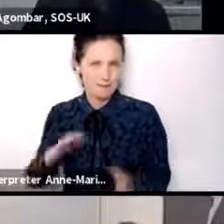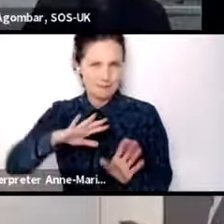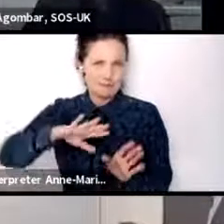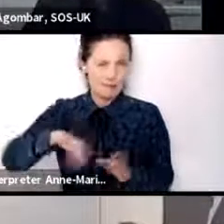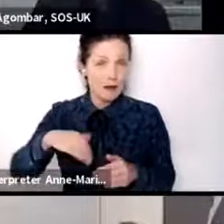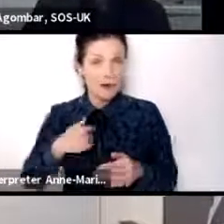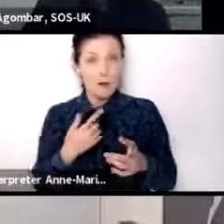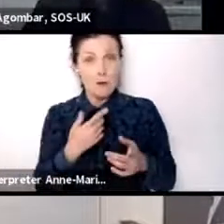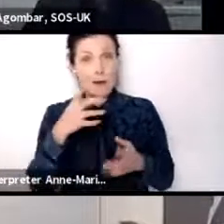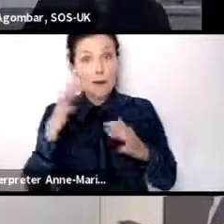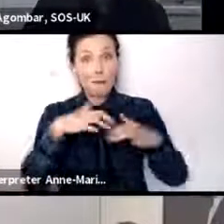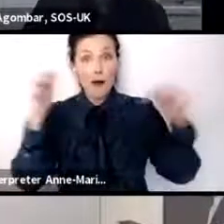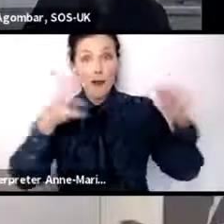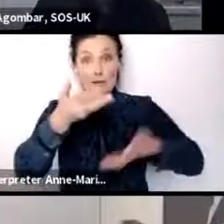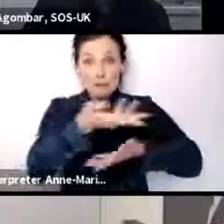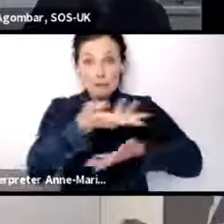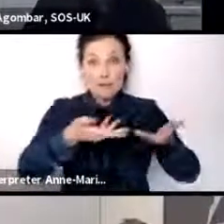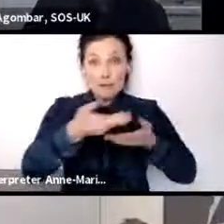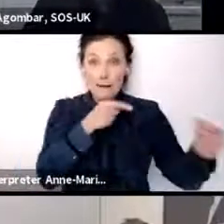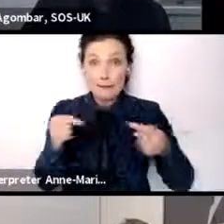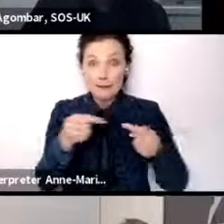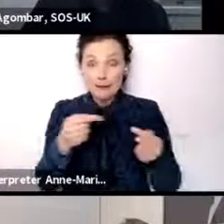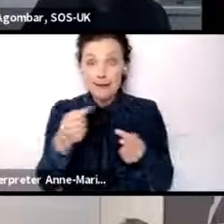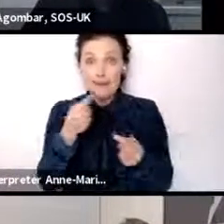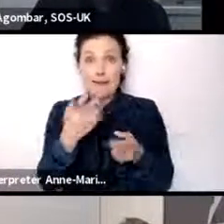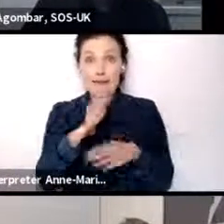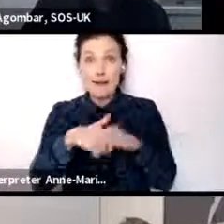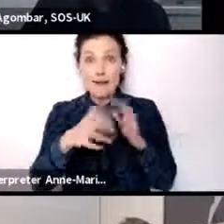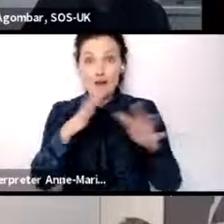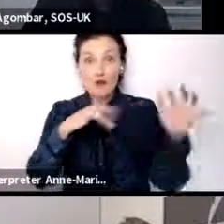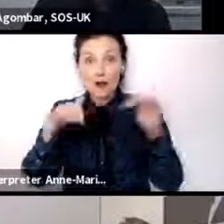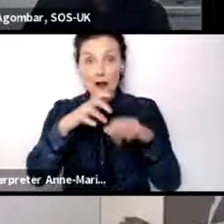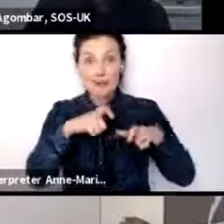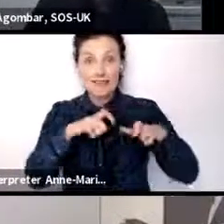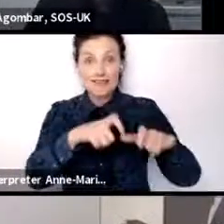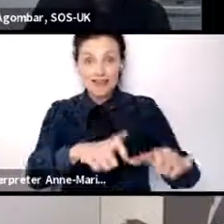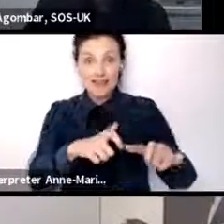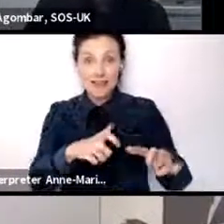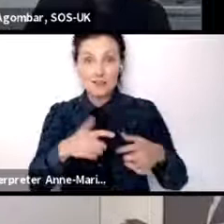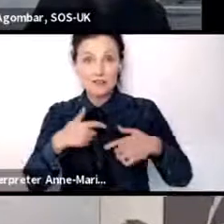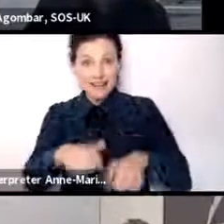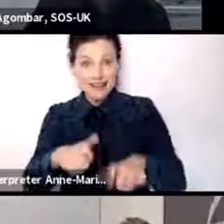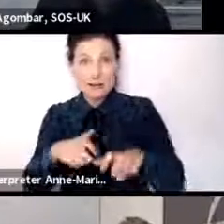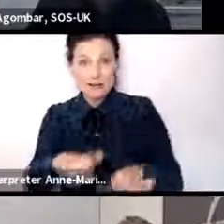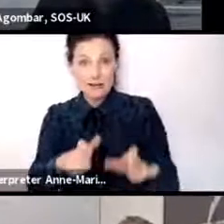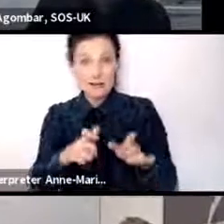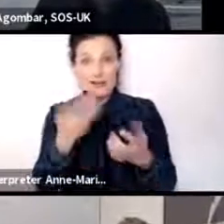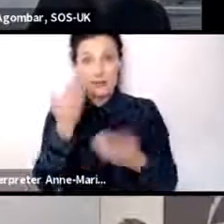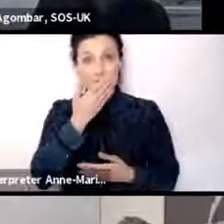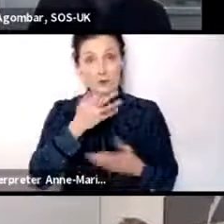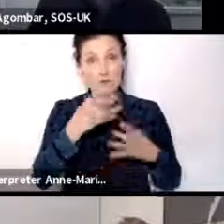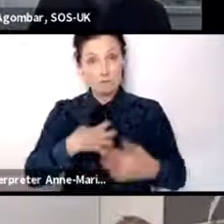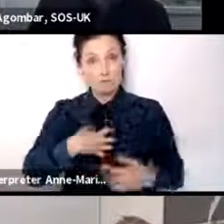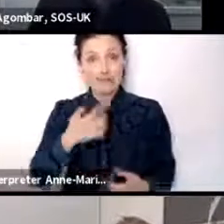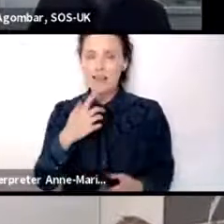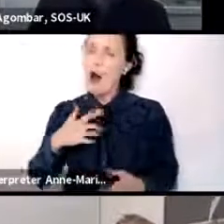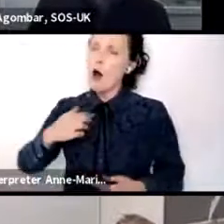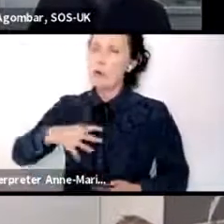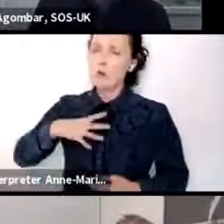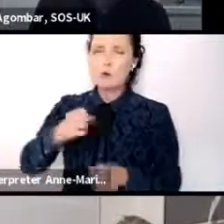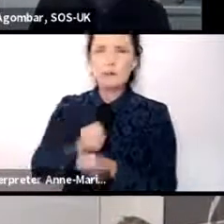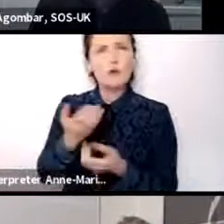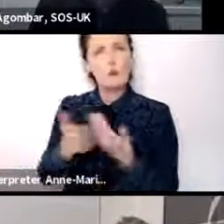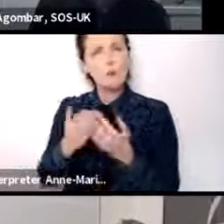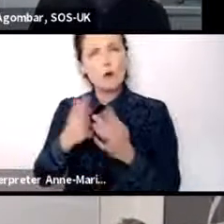held a debate yesterday on climate change and sustainability, this is what the schools minister said, I want us to do more to educate our